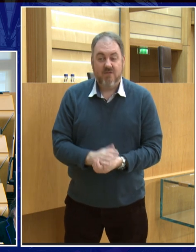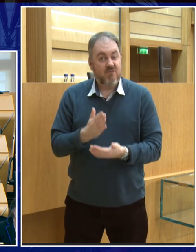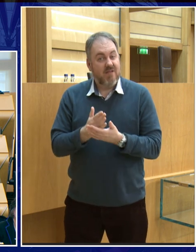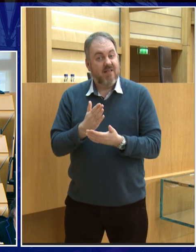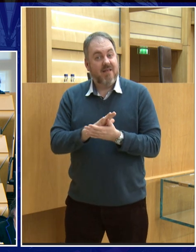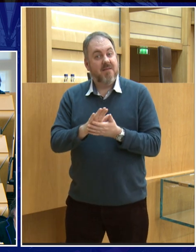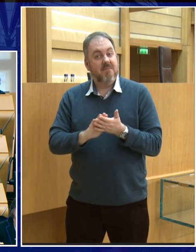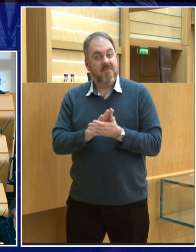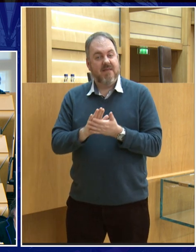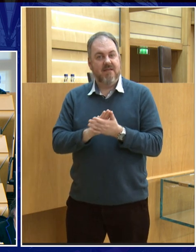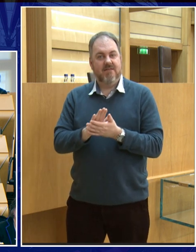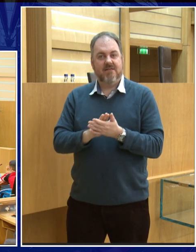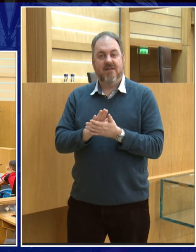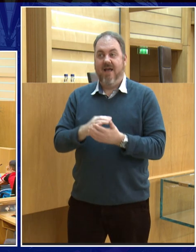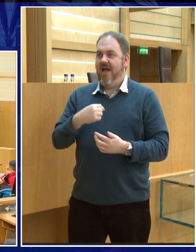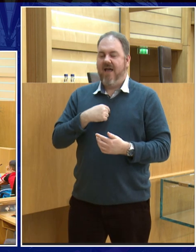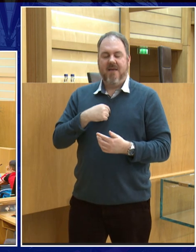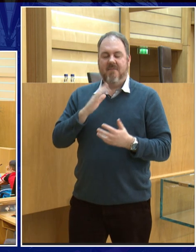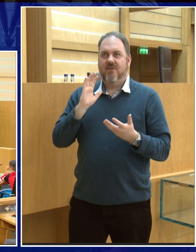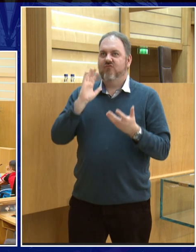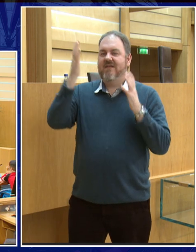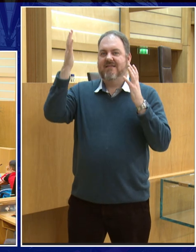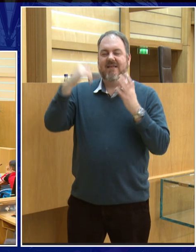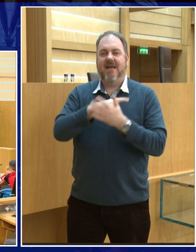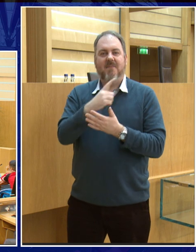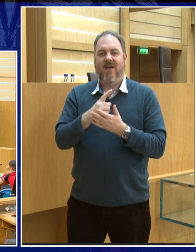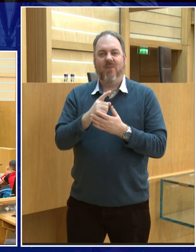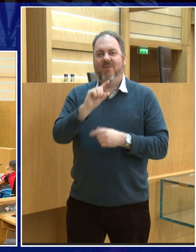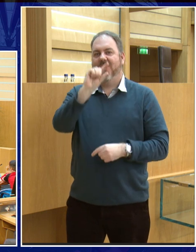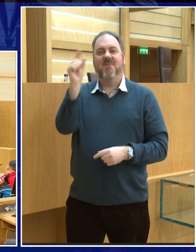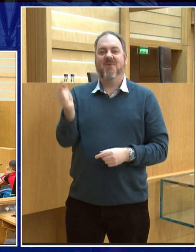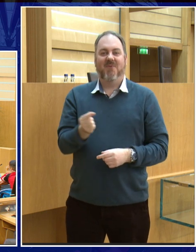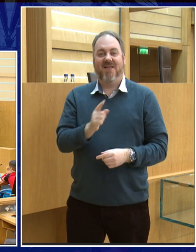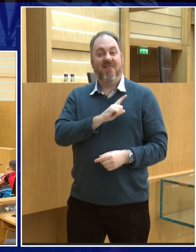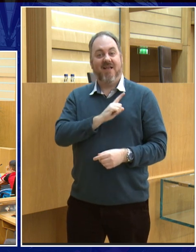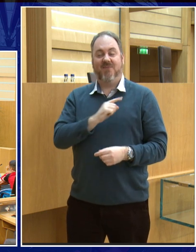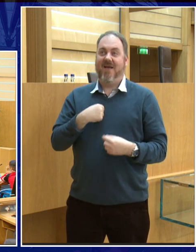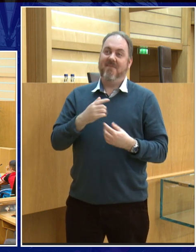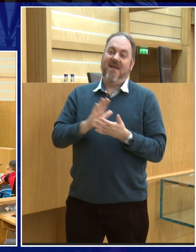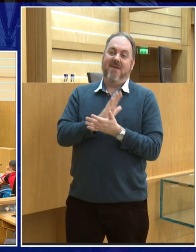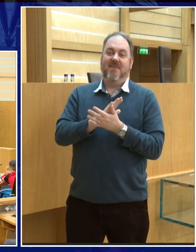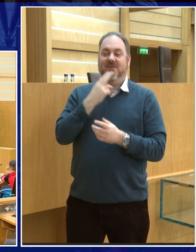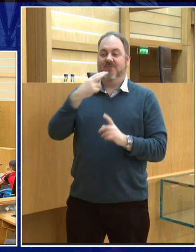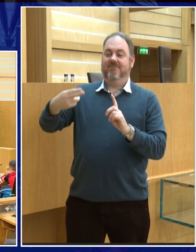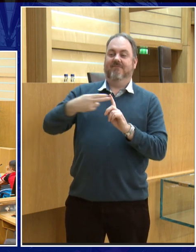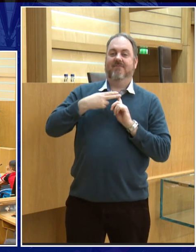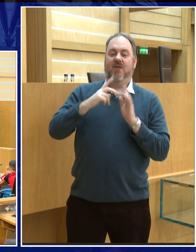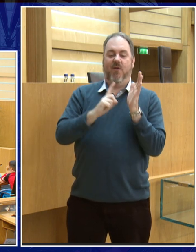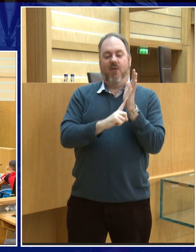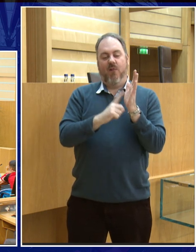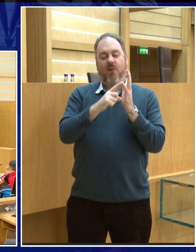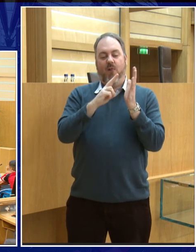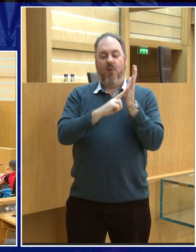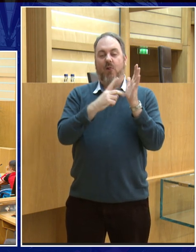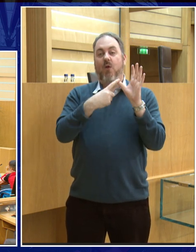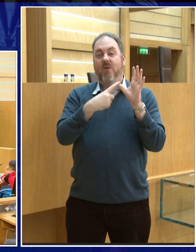So I mentioned that I'm a lunatic. And the lunar landscape is pretty hostile. I think that's the best way